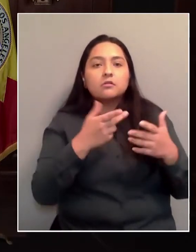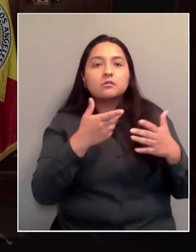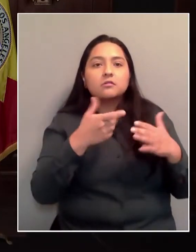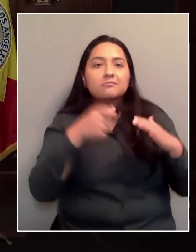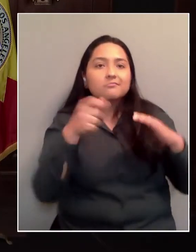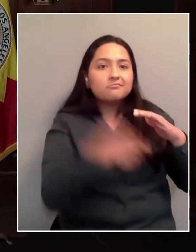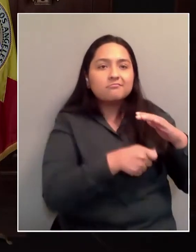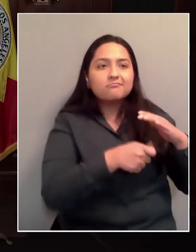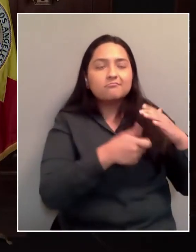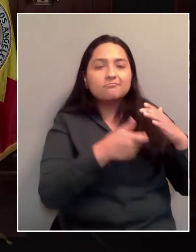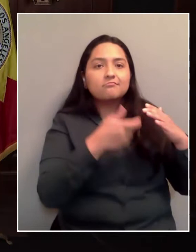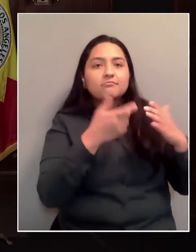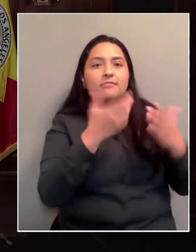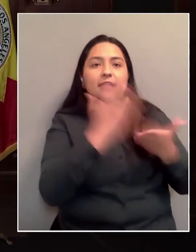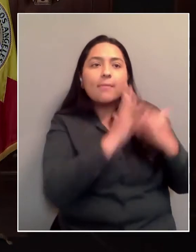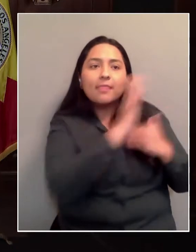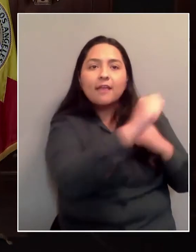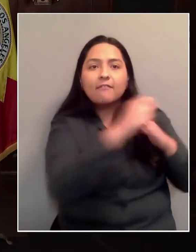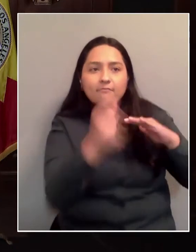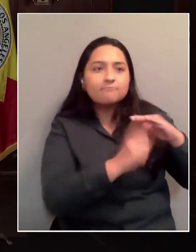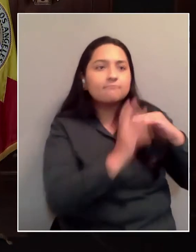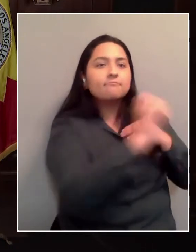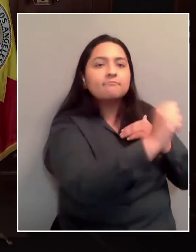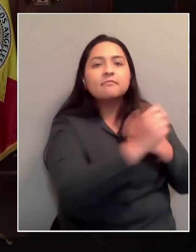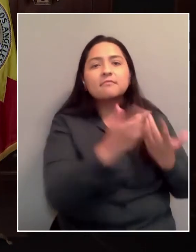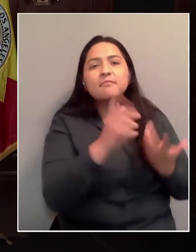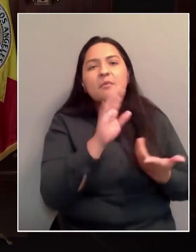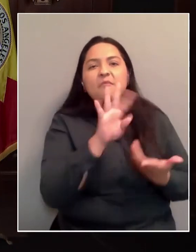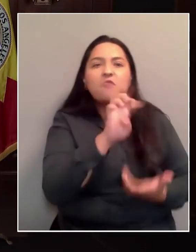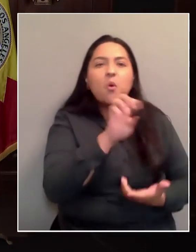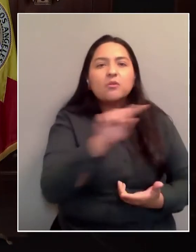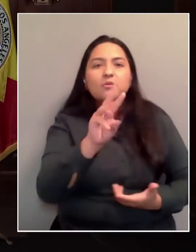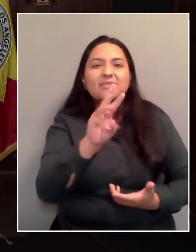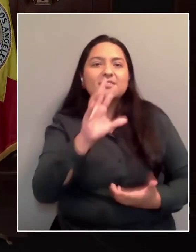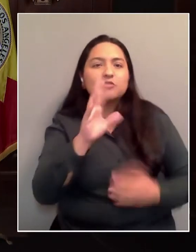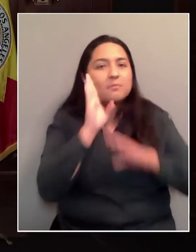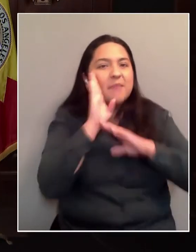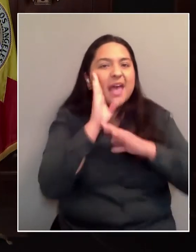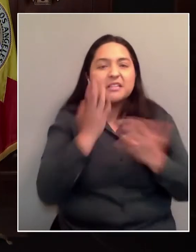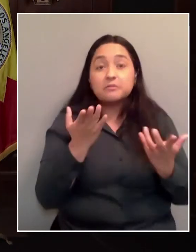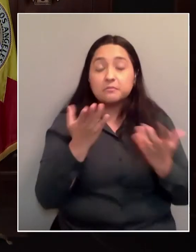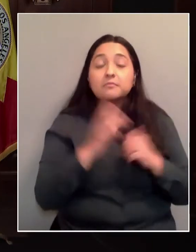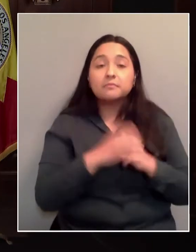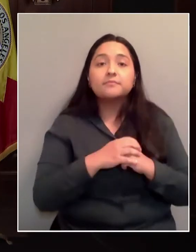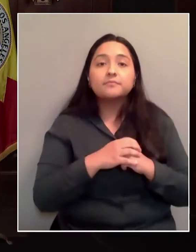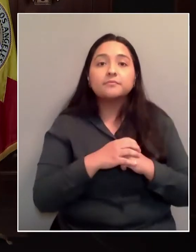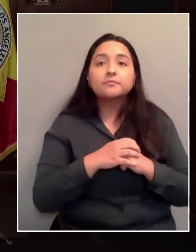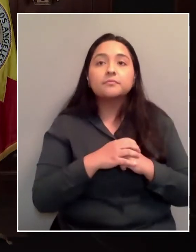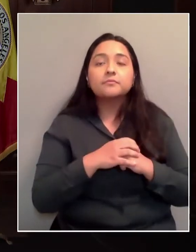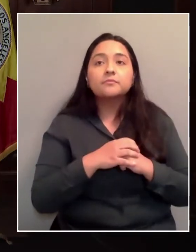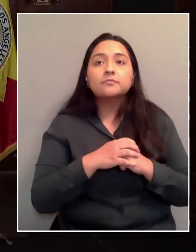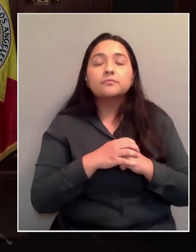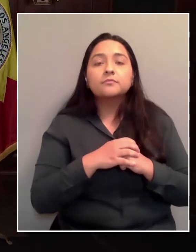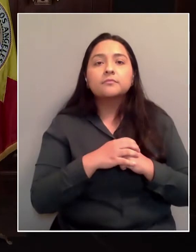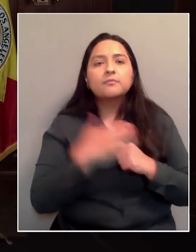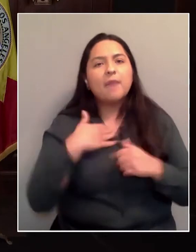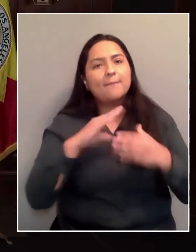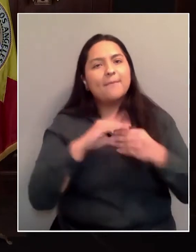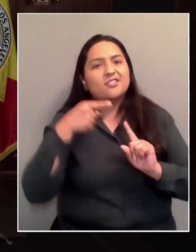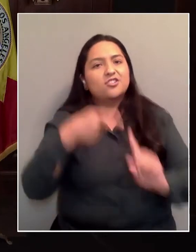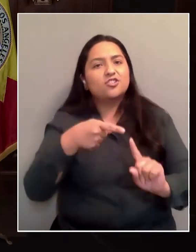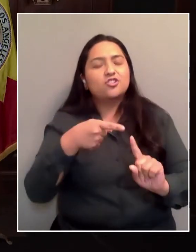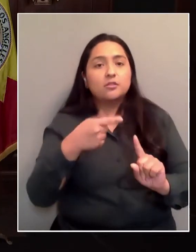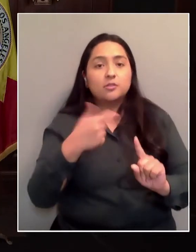beds. That's two to 400 to 600, the longer we can keep this going. And my message isn't just about what we can do. I would say very